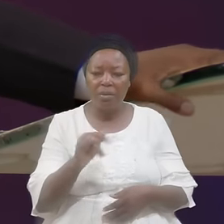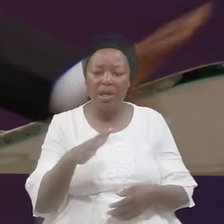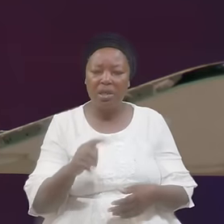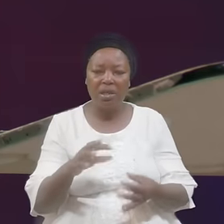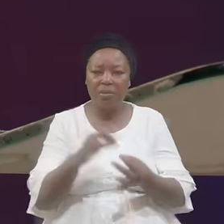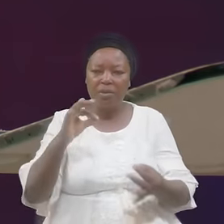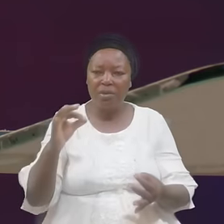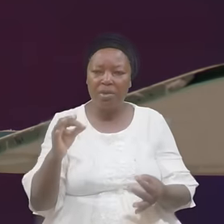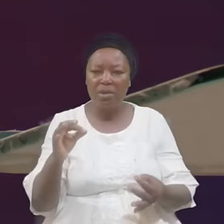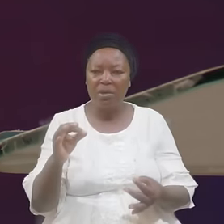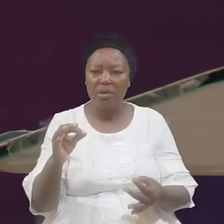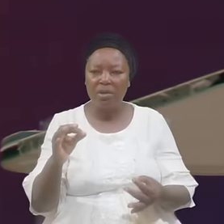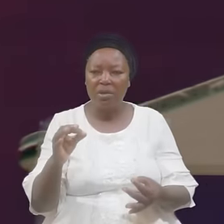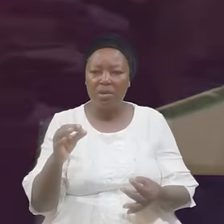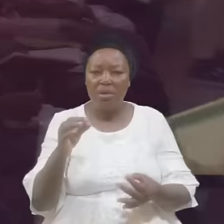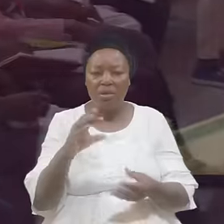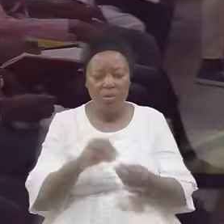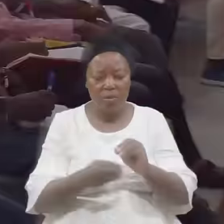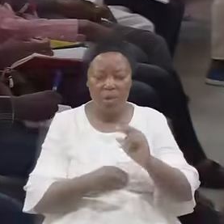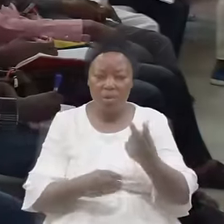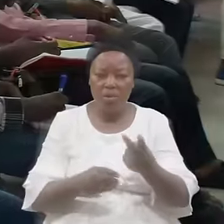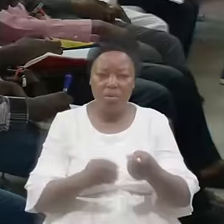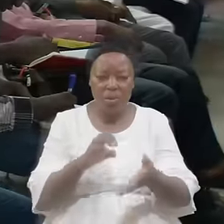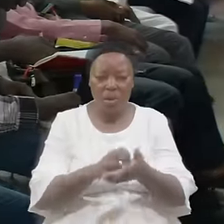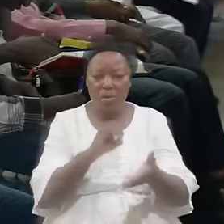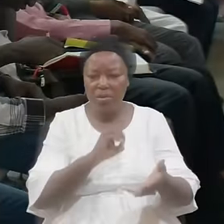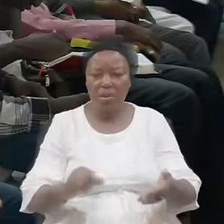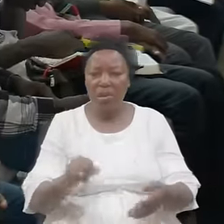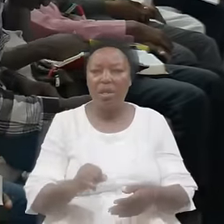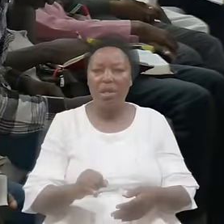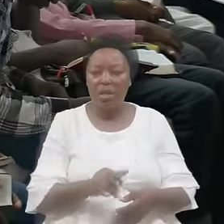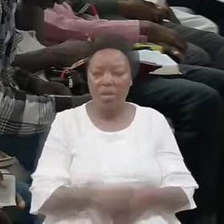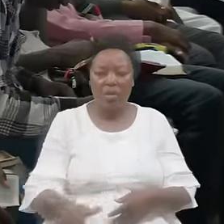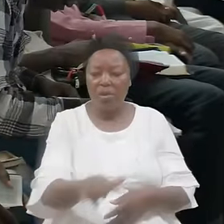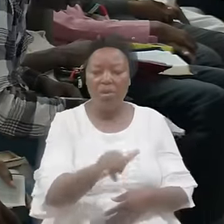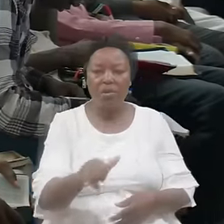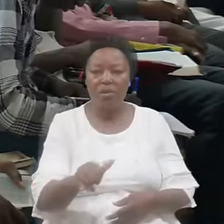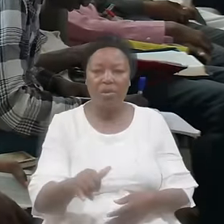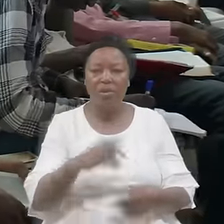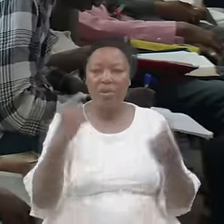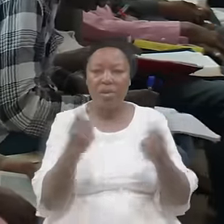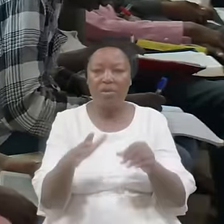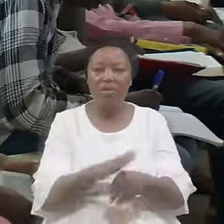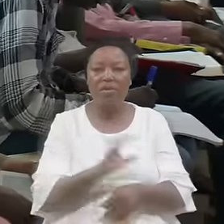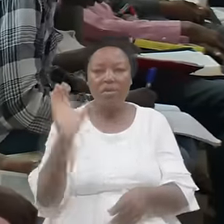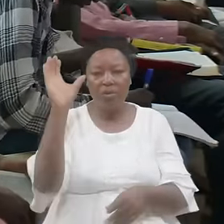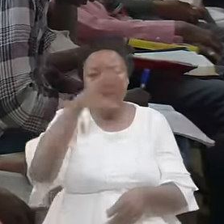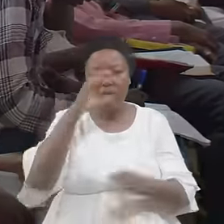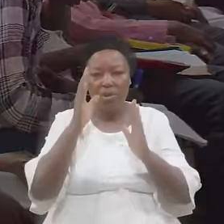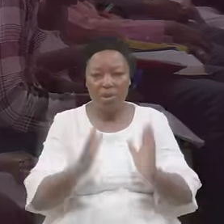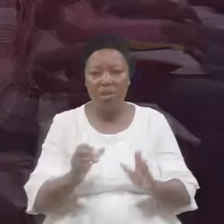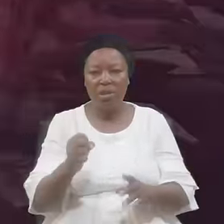Spirit Number Two Excluding Common Sinful Strangers From